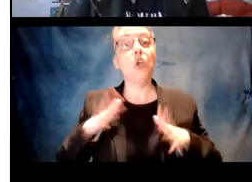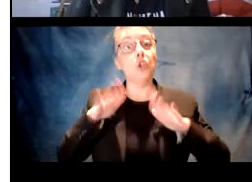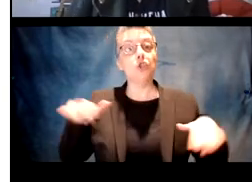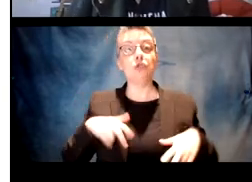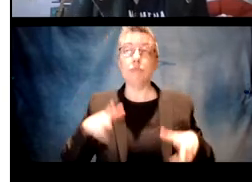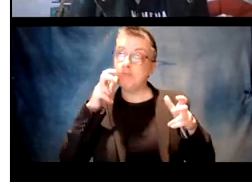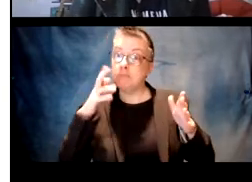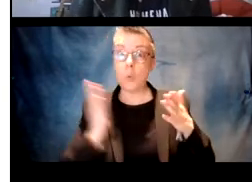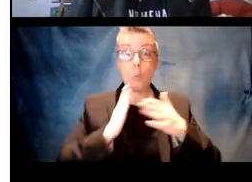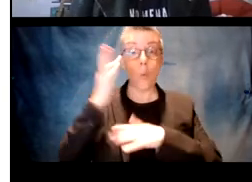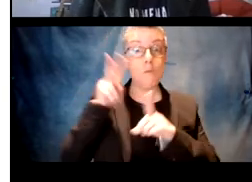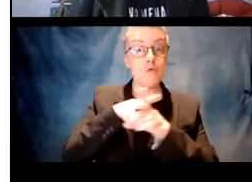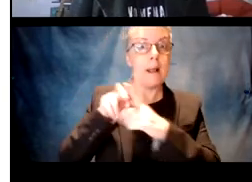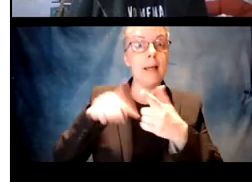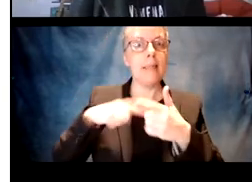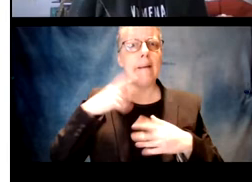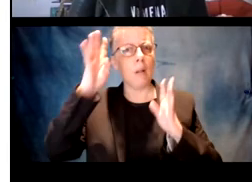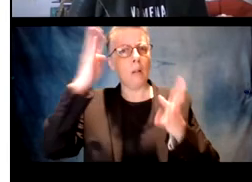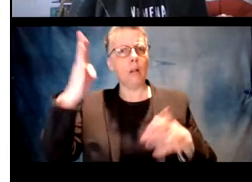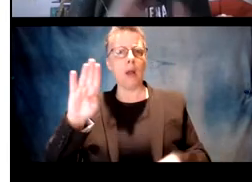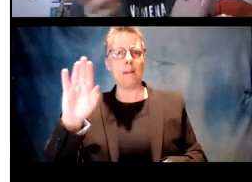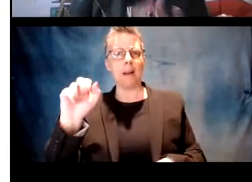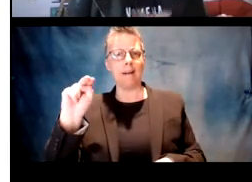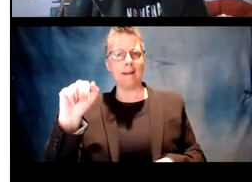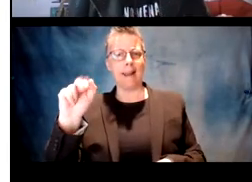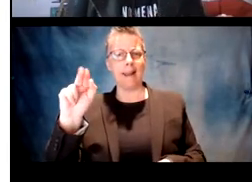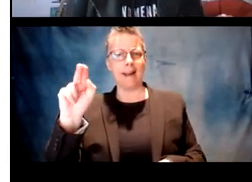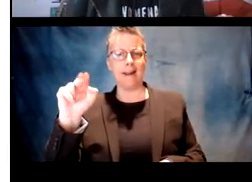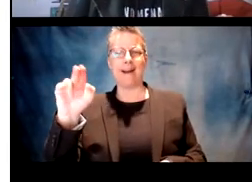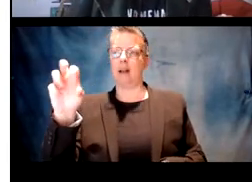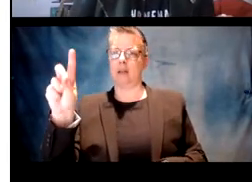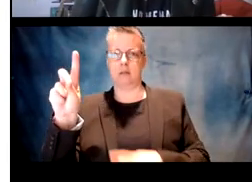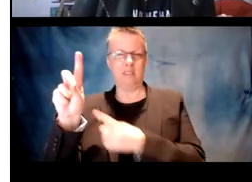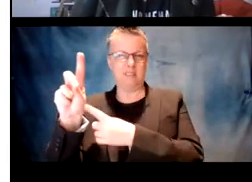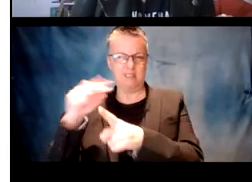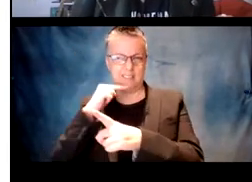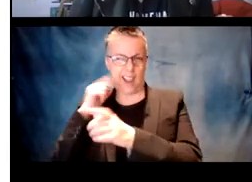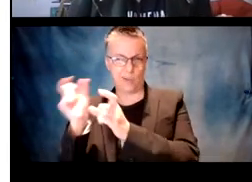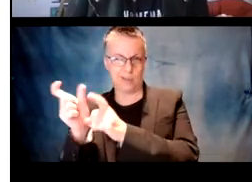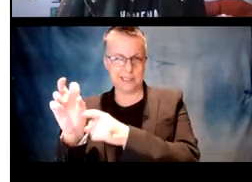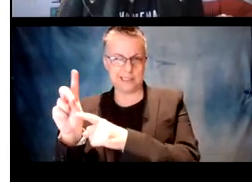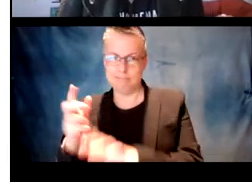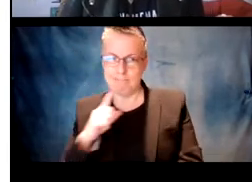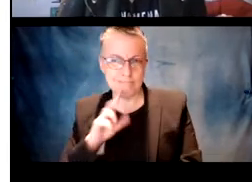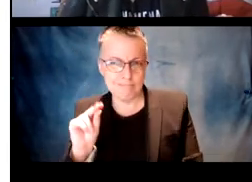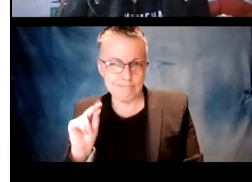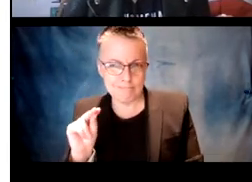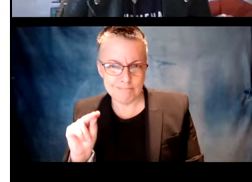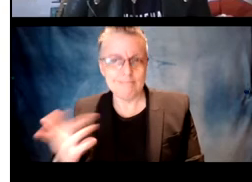to nouns. And When they start overproducing or over regularizing, they don't say things like banana.